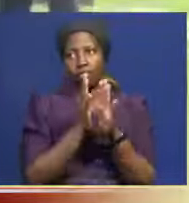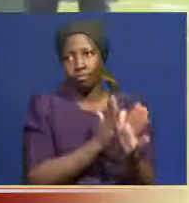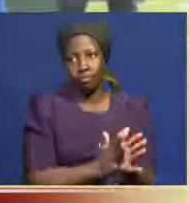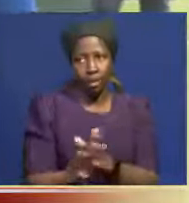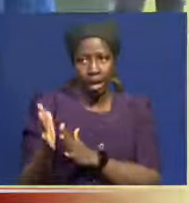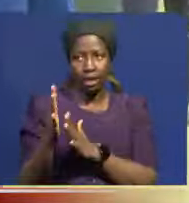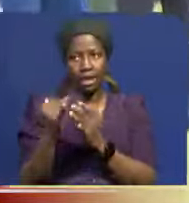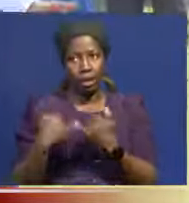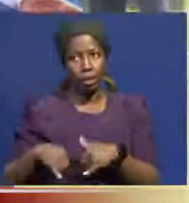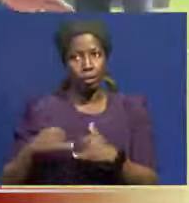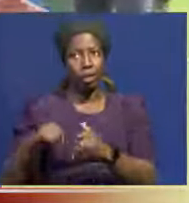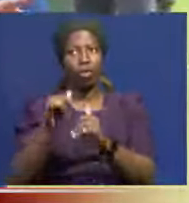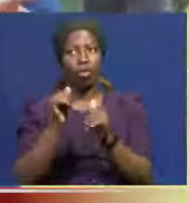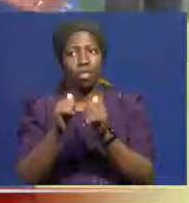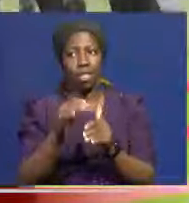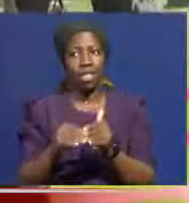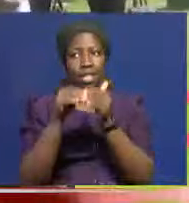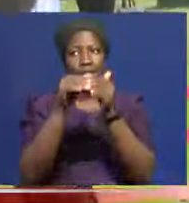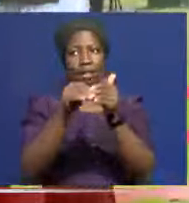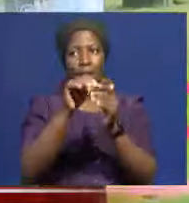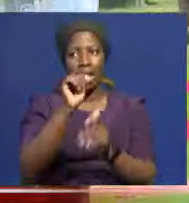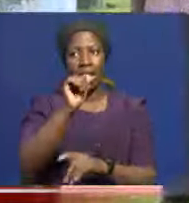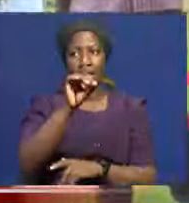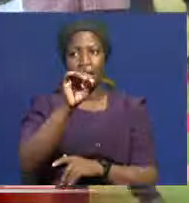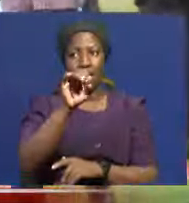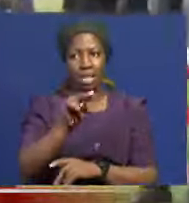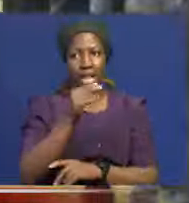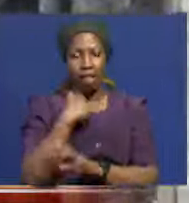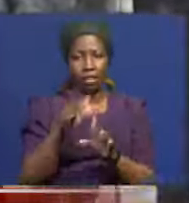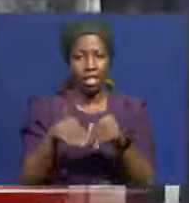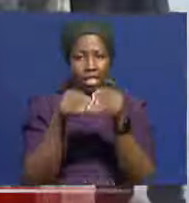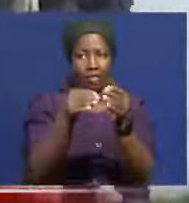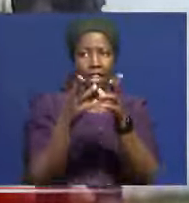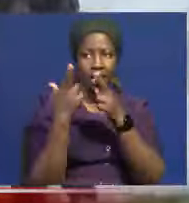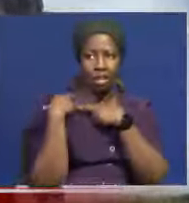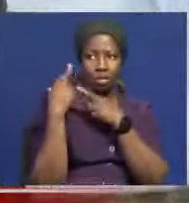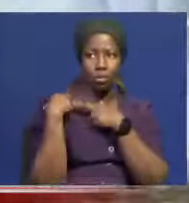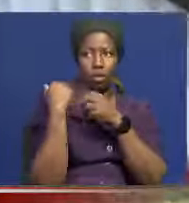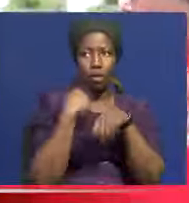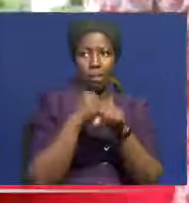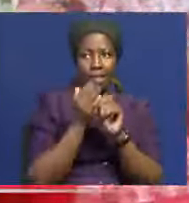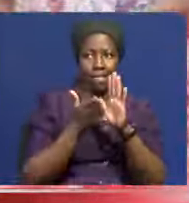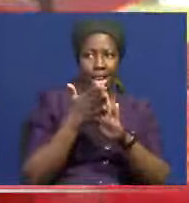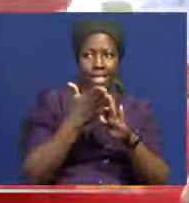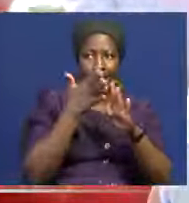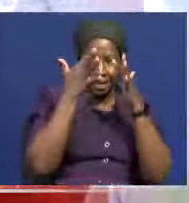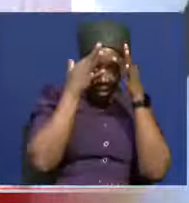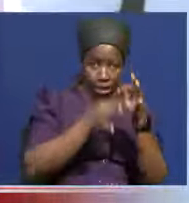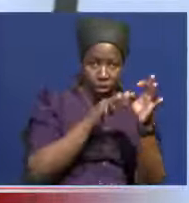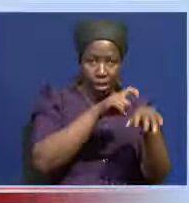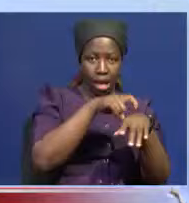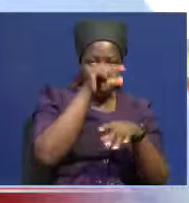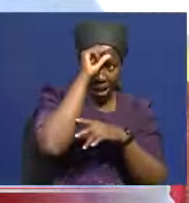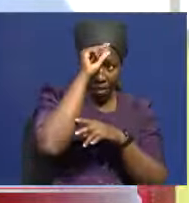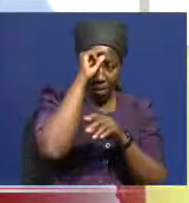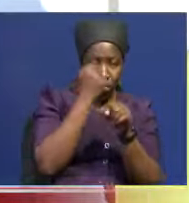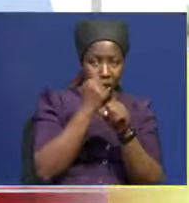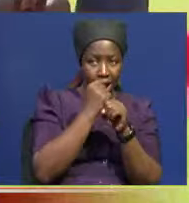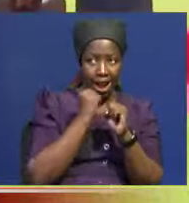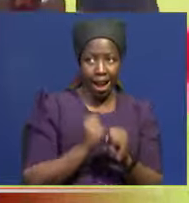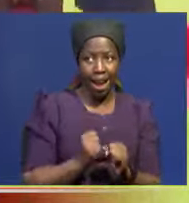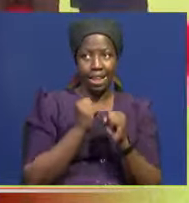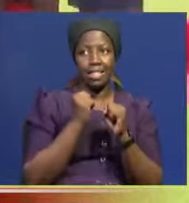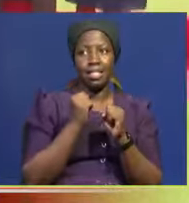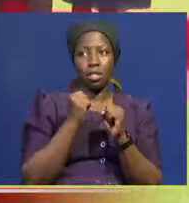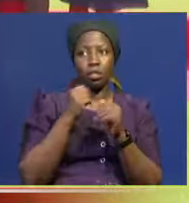inayongozo na mkua utekelezaaji, Aden Mohamed, imepewa jukumla kuratibu maamuzi ya haraka, wakati serikali kifanya juhudi za kukatiza